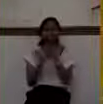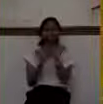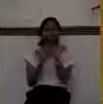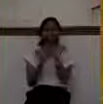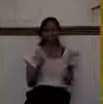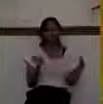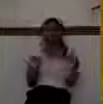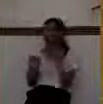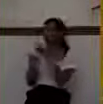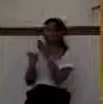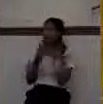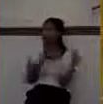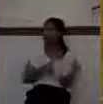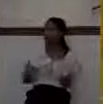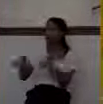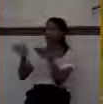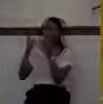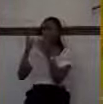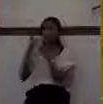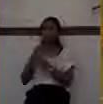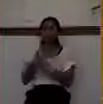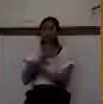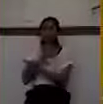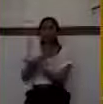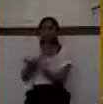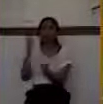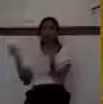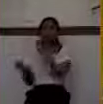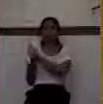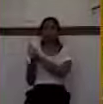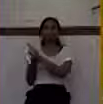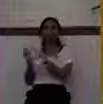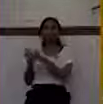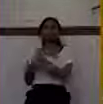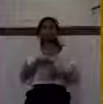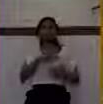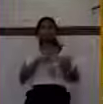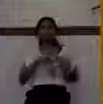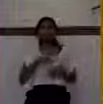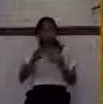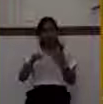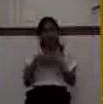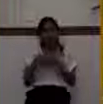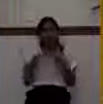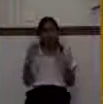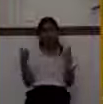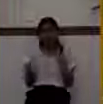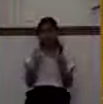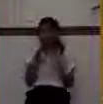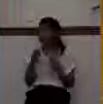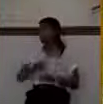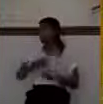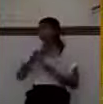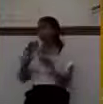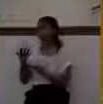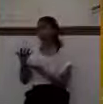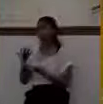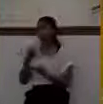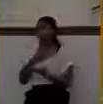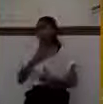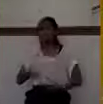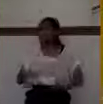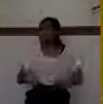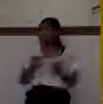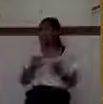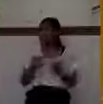and get our hearts right where they need to be. Repent and forsake any sin in our life. Renew our life. Renew